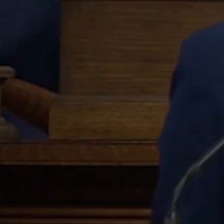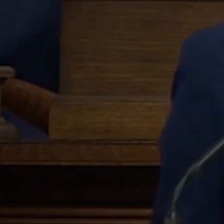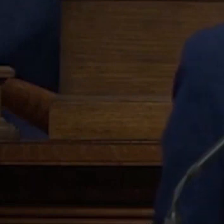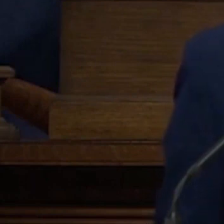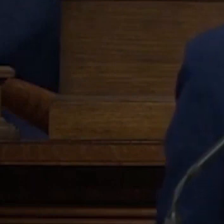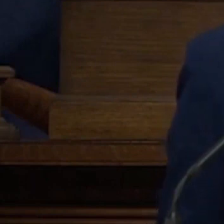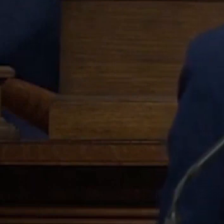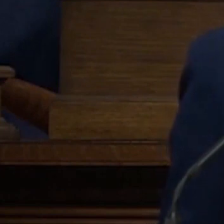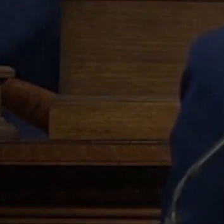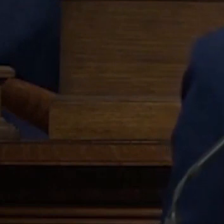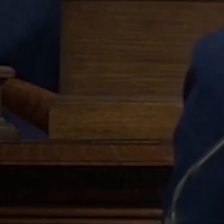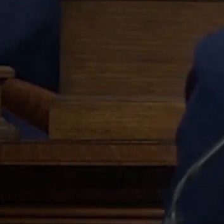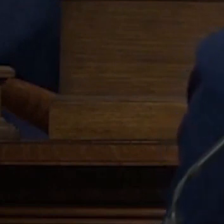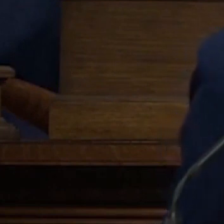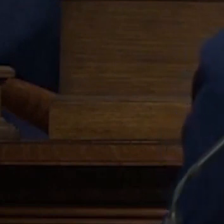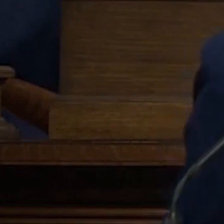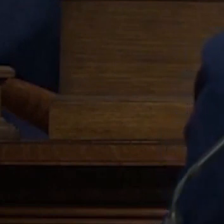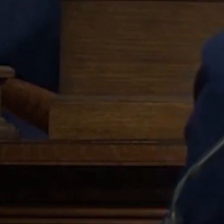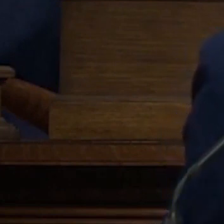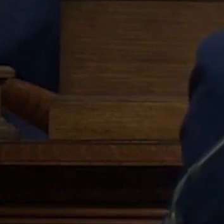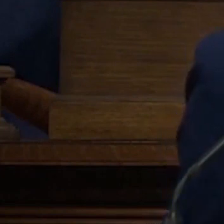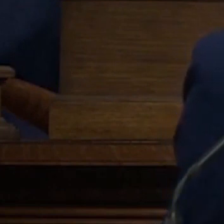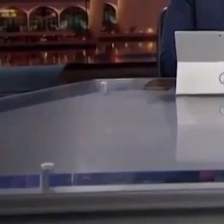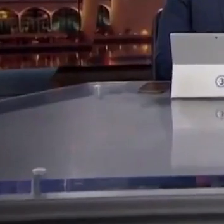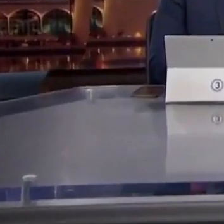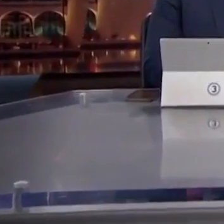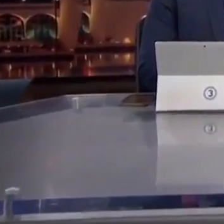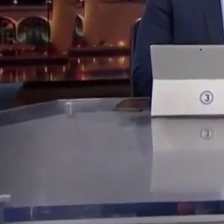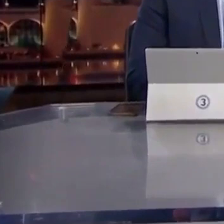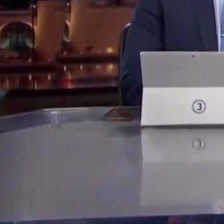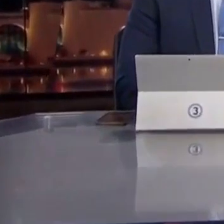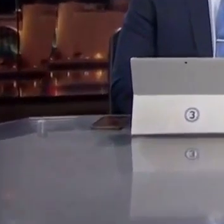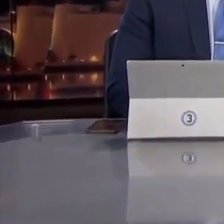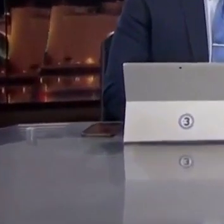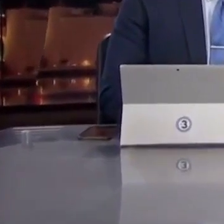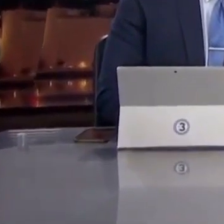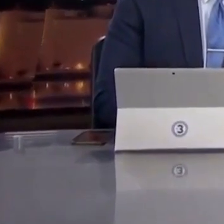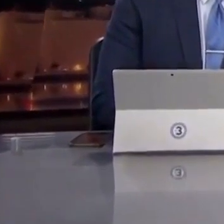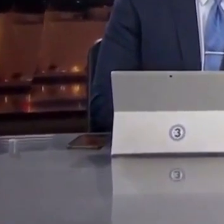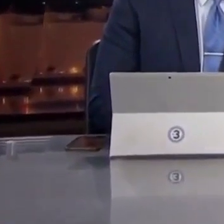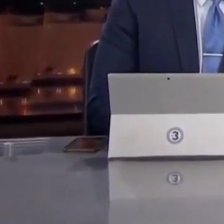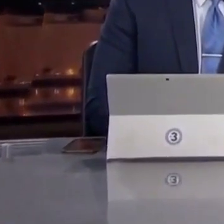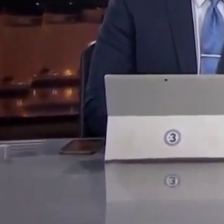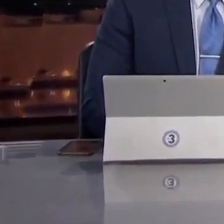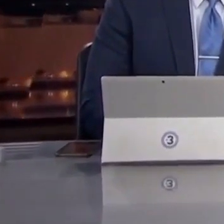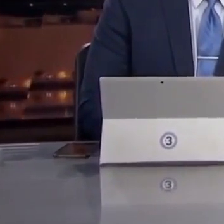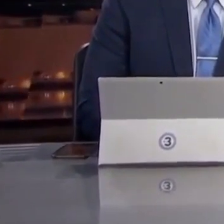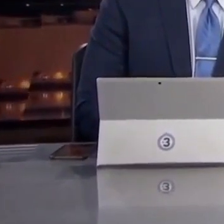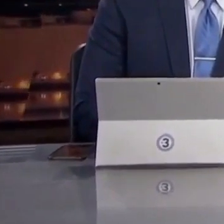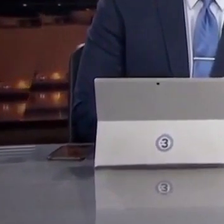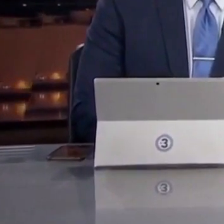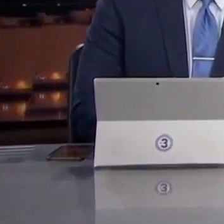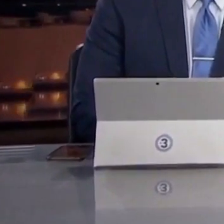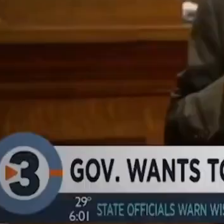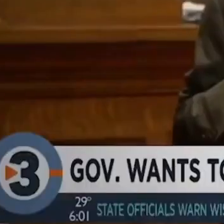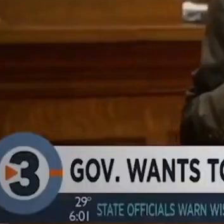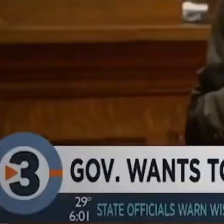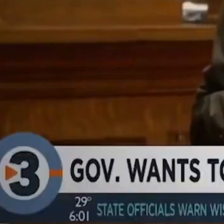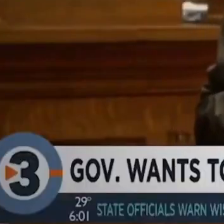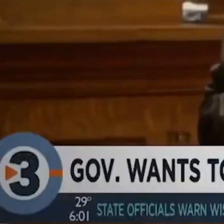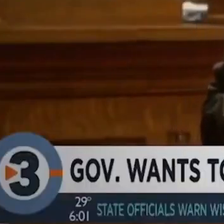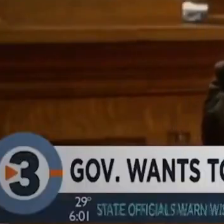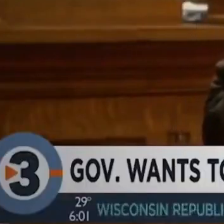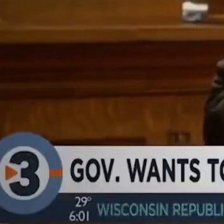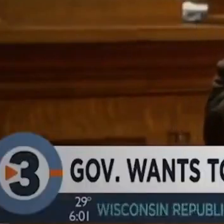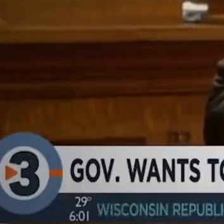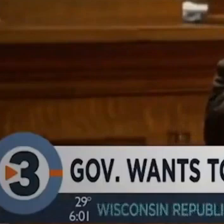agriculture industries, and our rural communities. Tony Evers wants to put $250 million into our state's education.